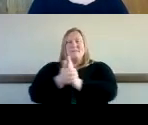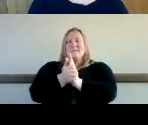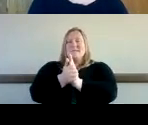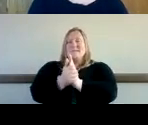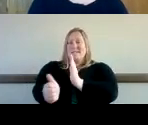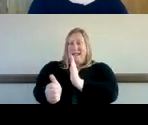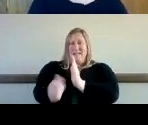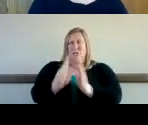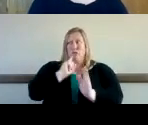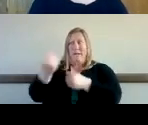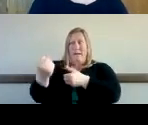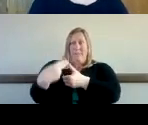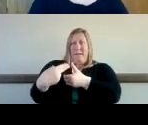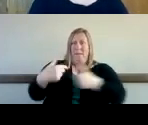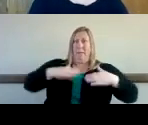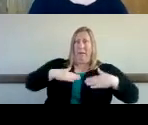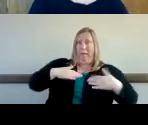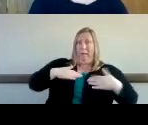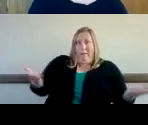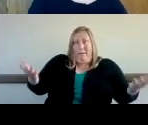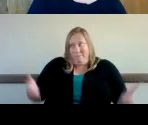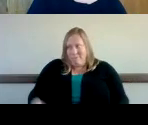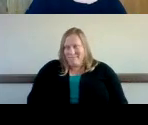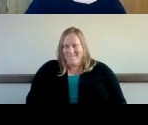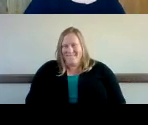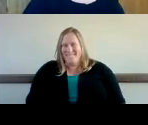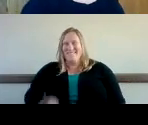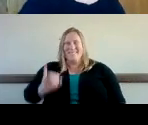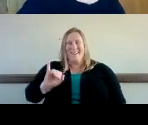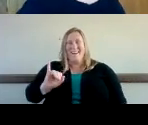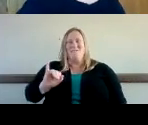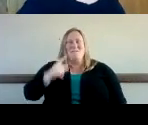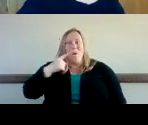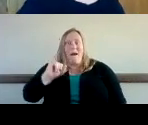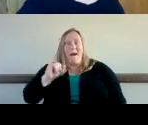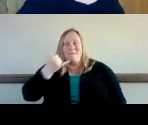surpassing our own as far as the edge of the iphone in braille the